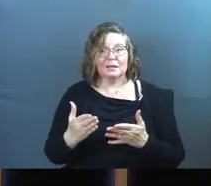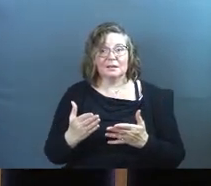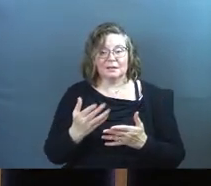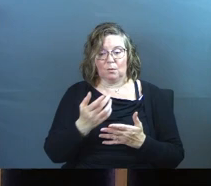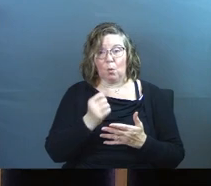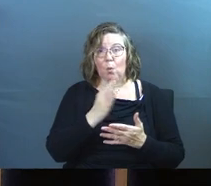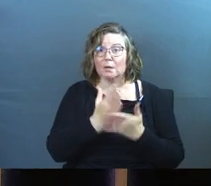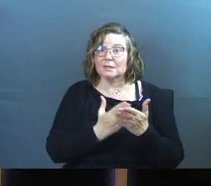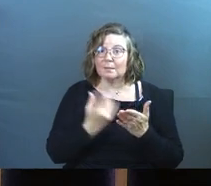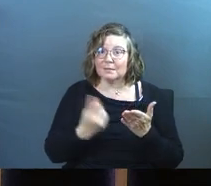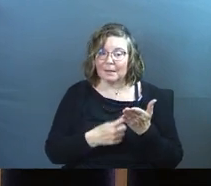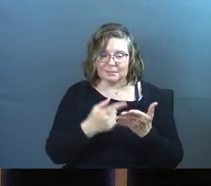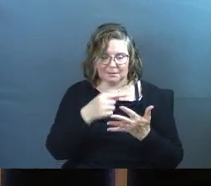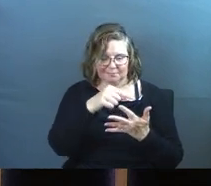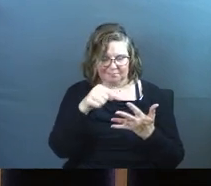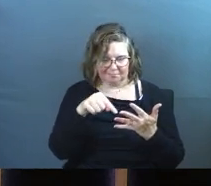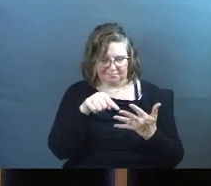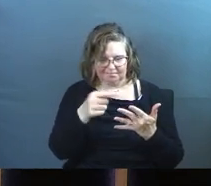takes off.